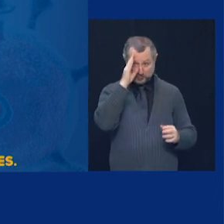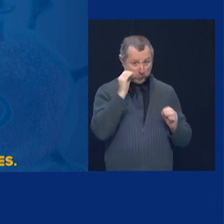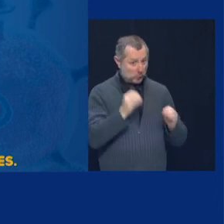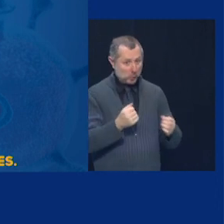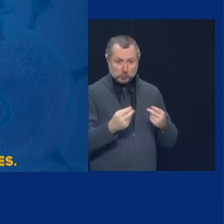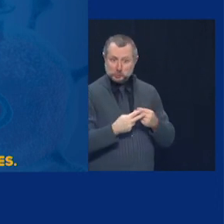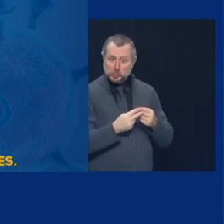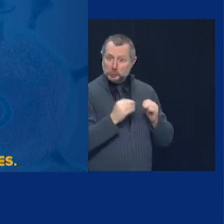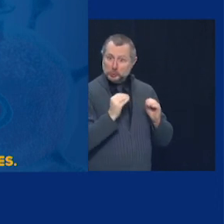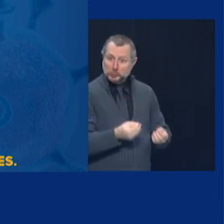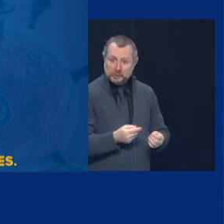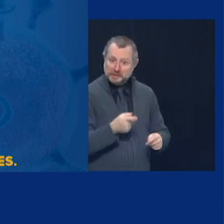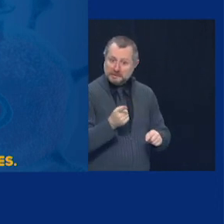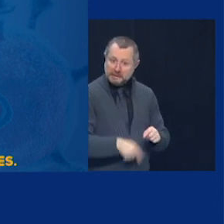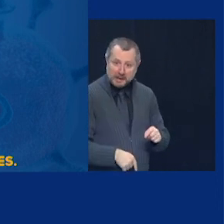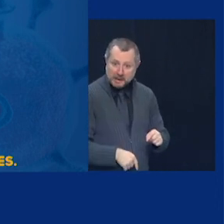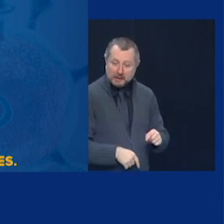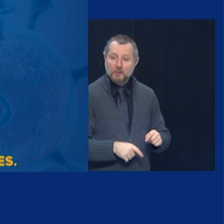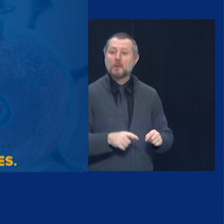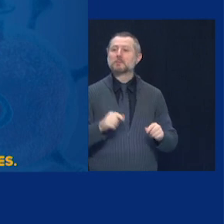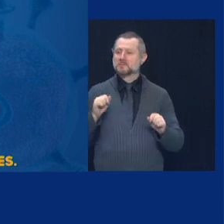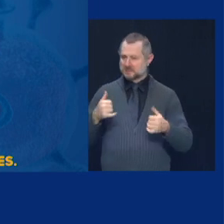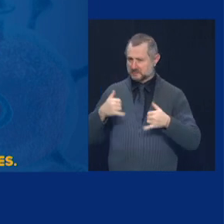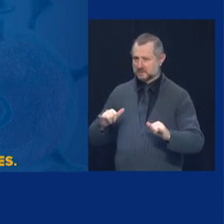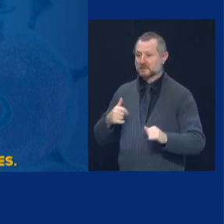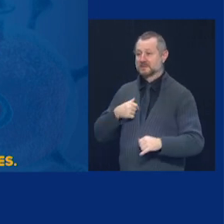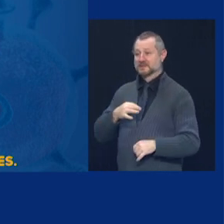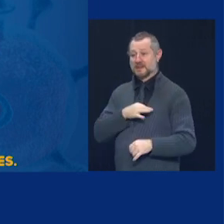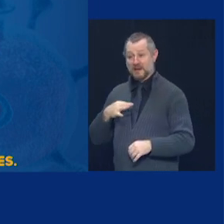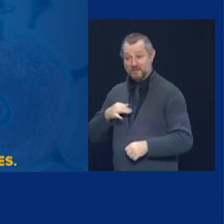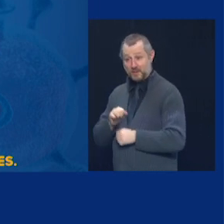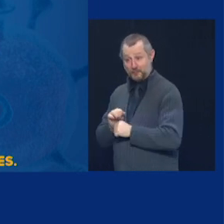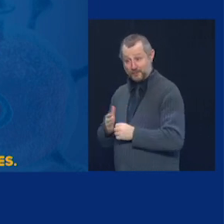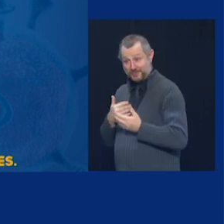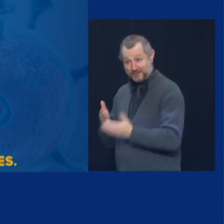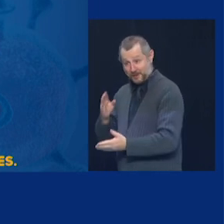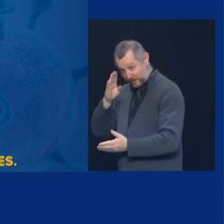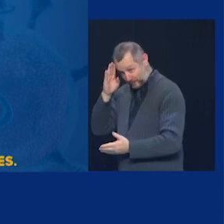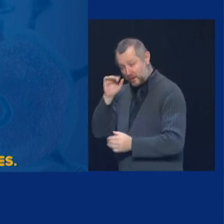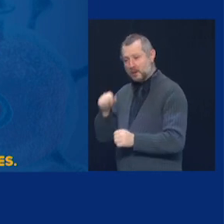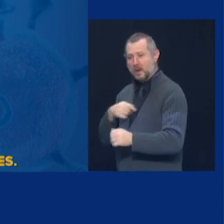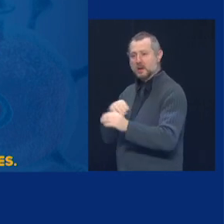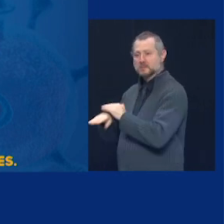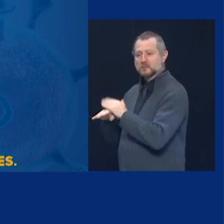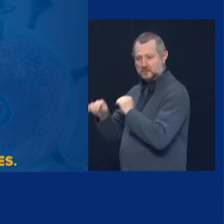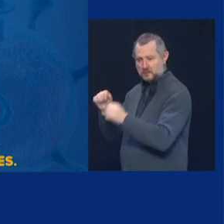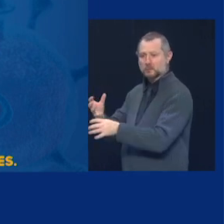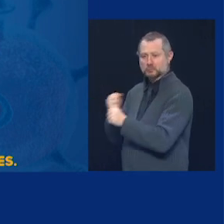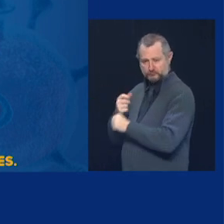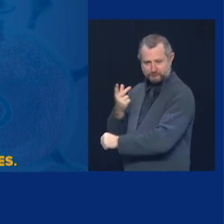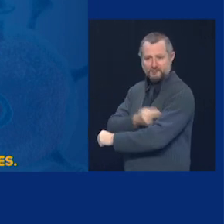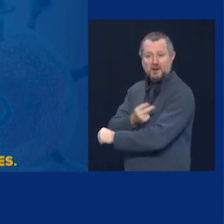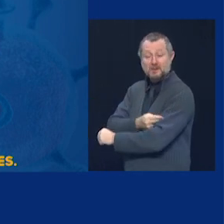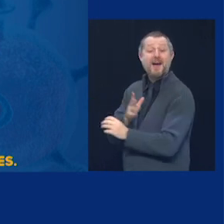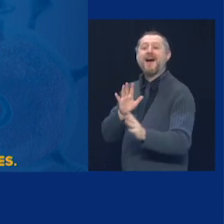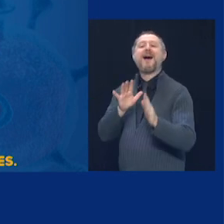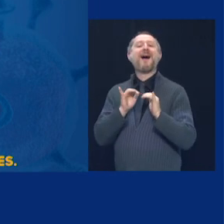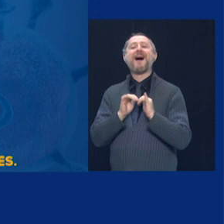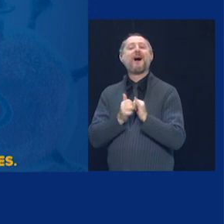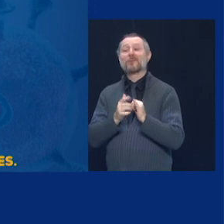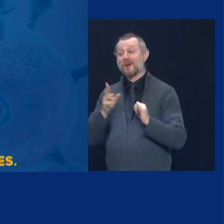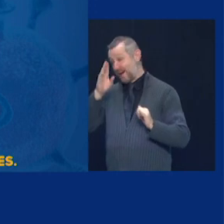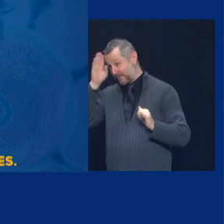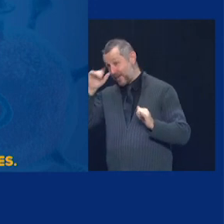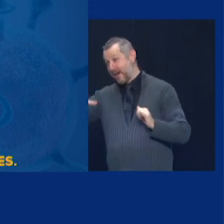capacity, they will have access to the vaccine by a hospital in their region that